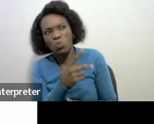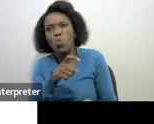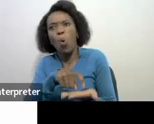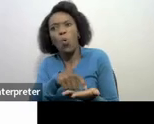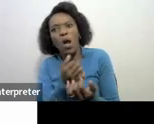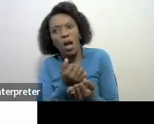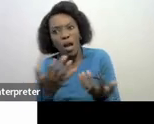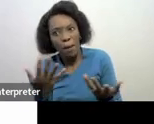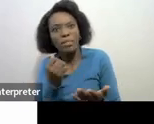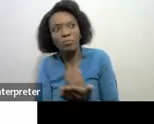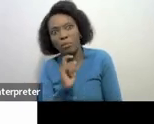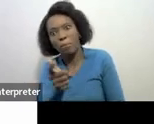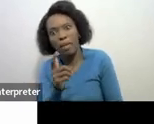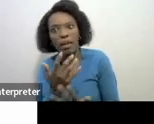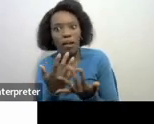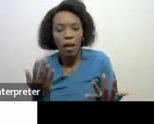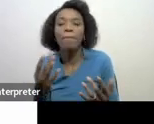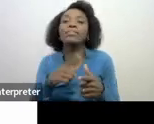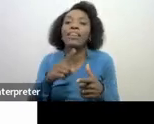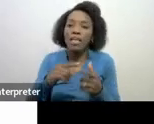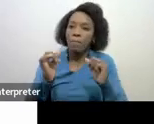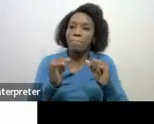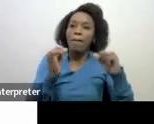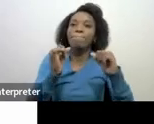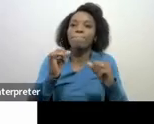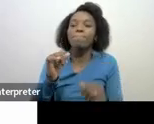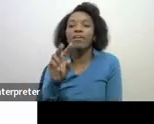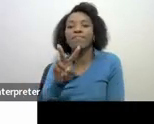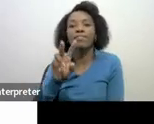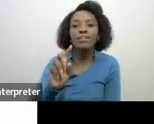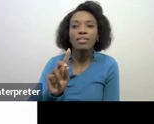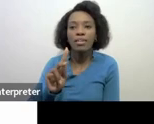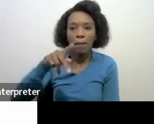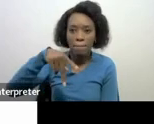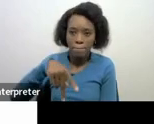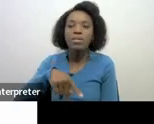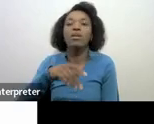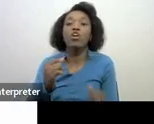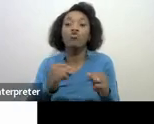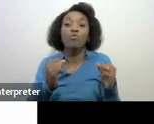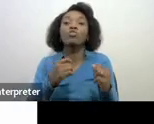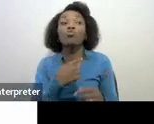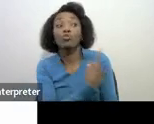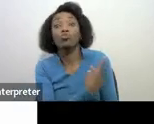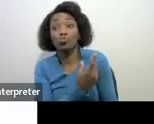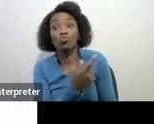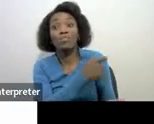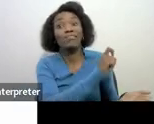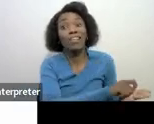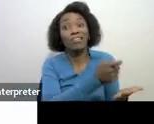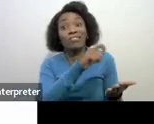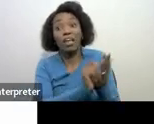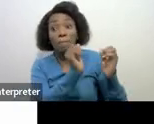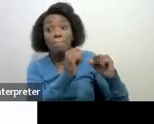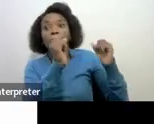then we enter into a VDP where you and ourselves will sign and then the process completes and